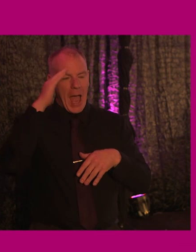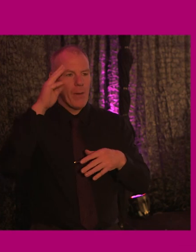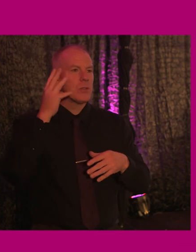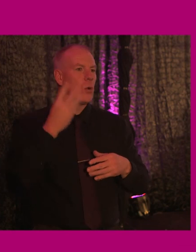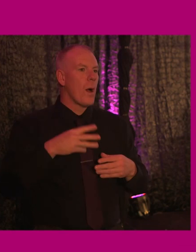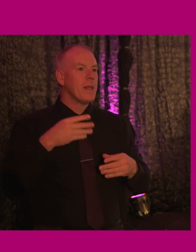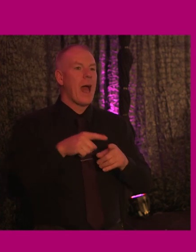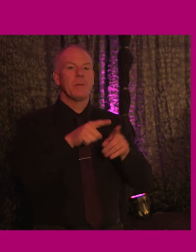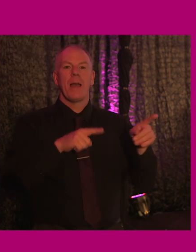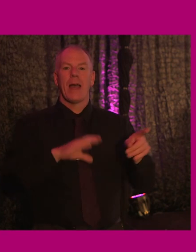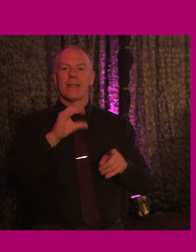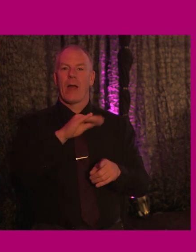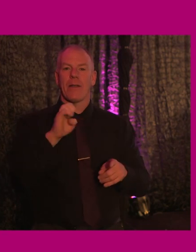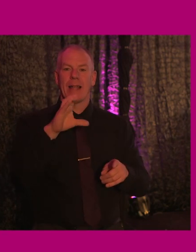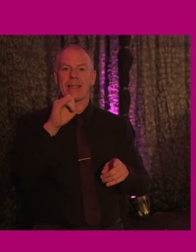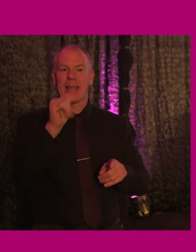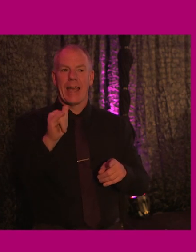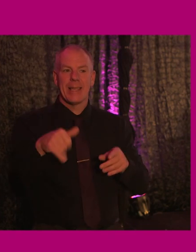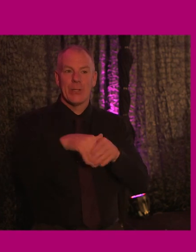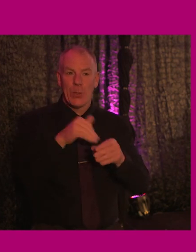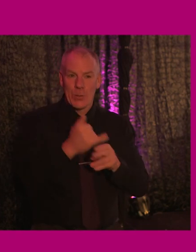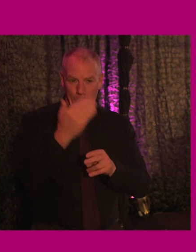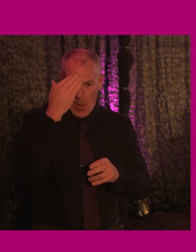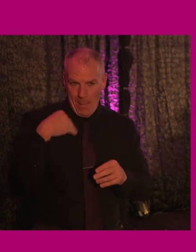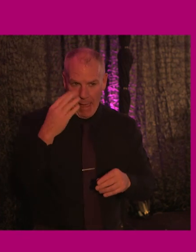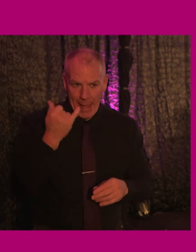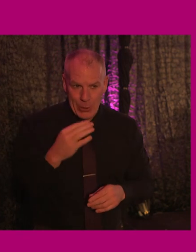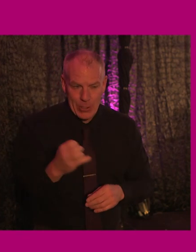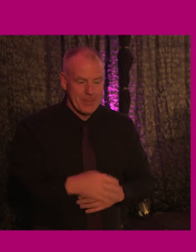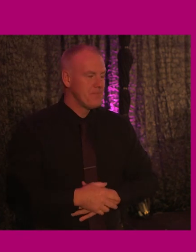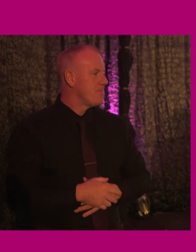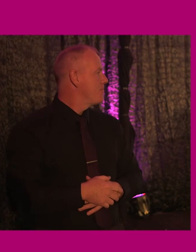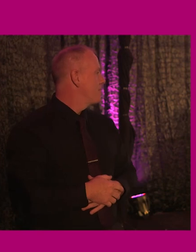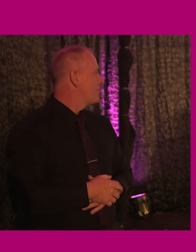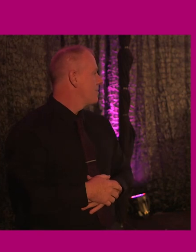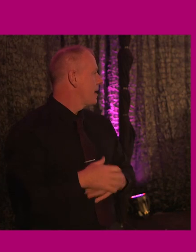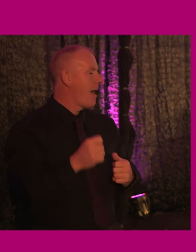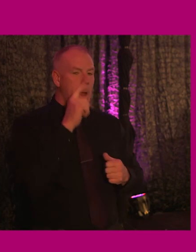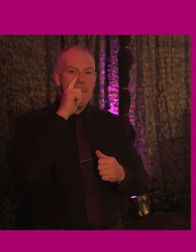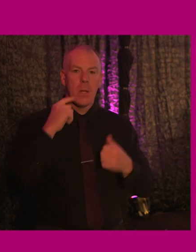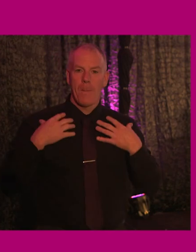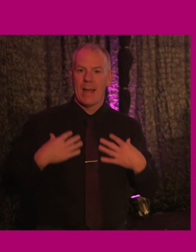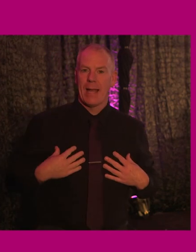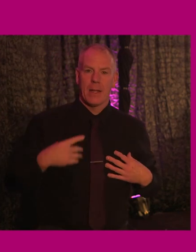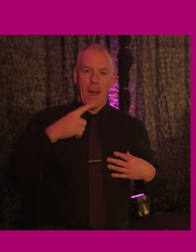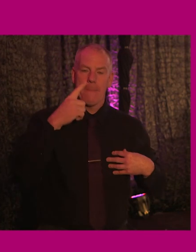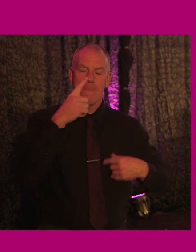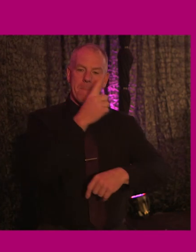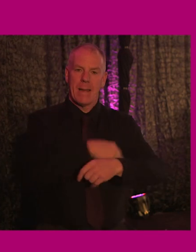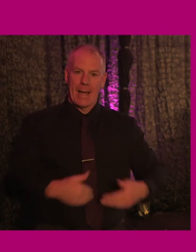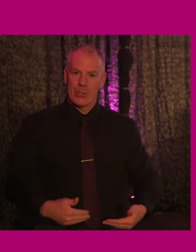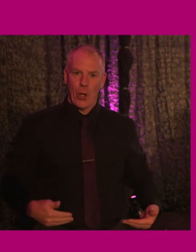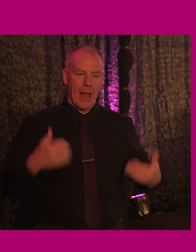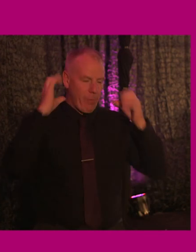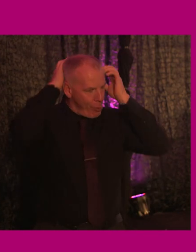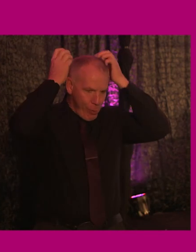Caroline Casey in school. So you guys can do the maths on that. And I have a blue blazer and a black skirt on and I wrestled my hair